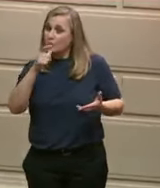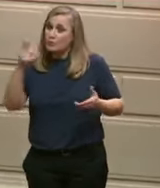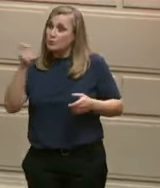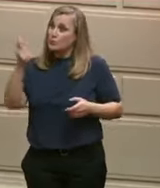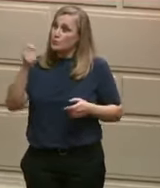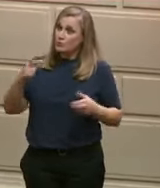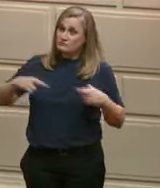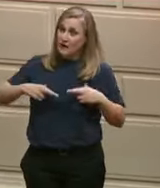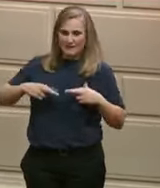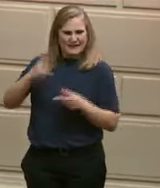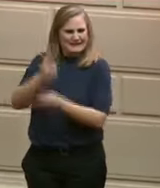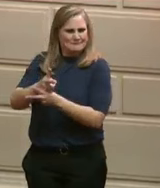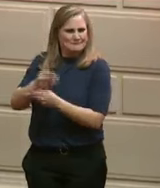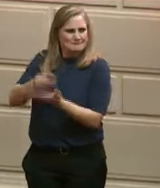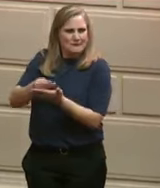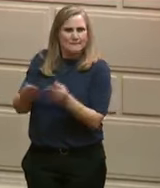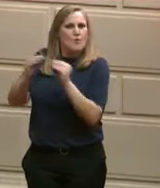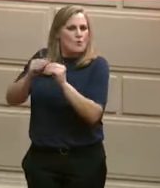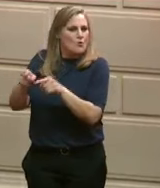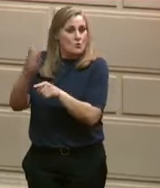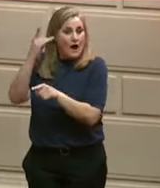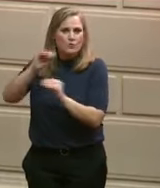It's the right thing to do.